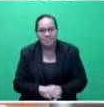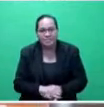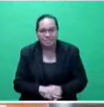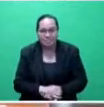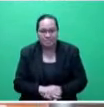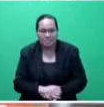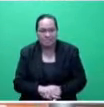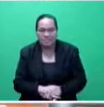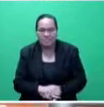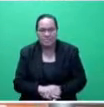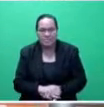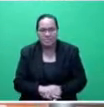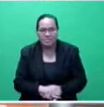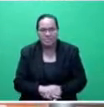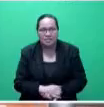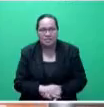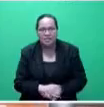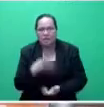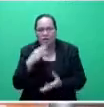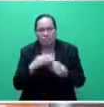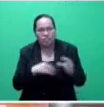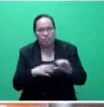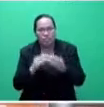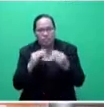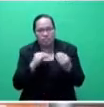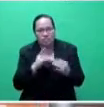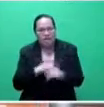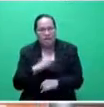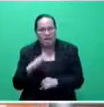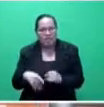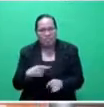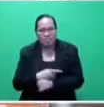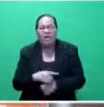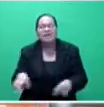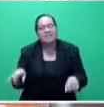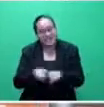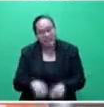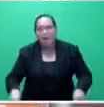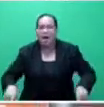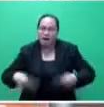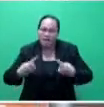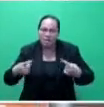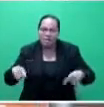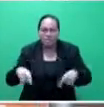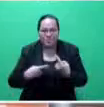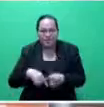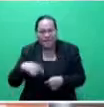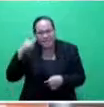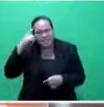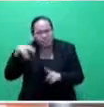Whatever it is. Whatever. Your end of week statement. But it's the same argument. The logic is not there.